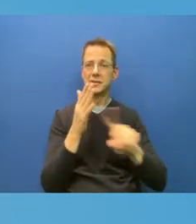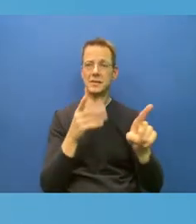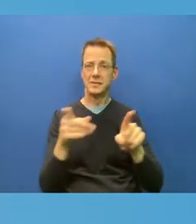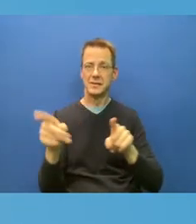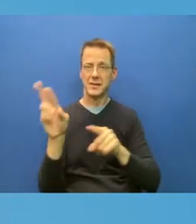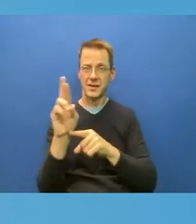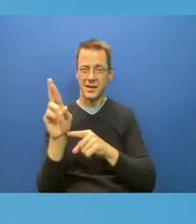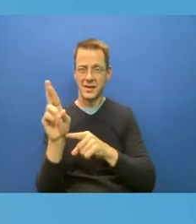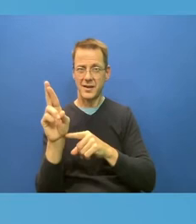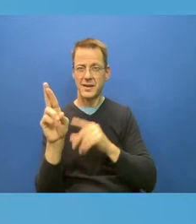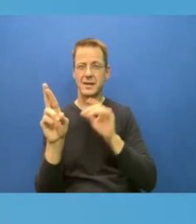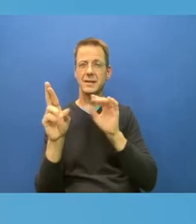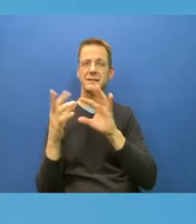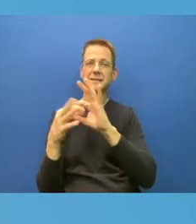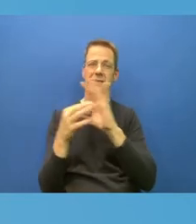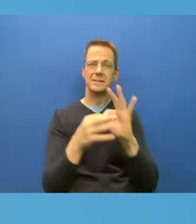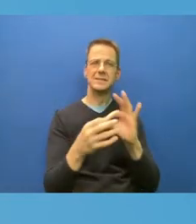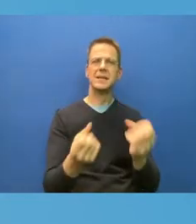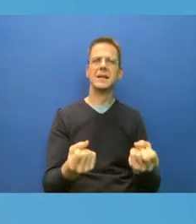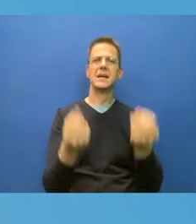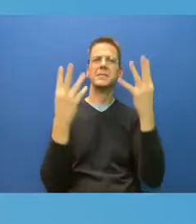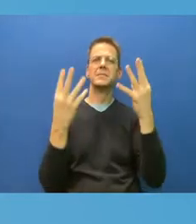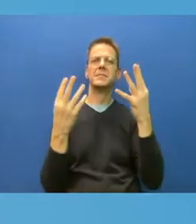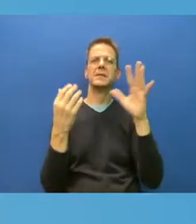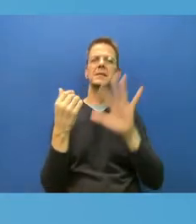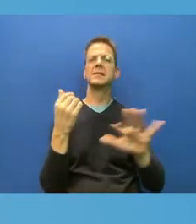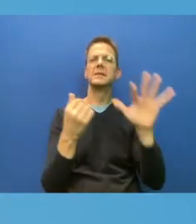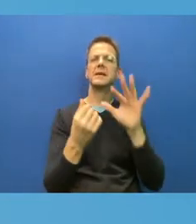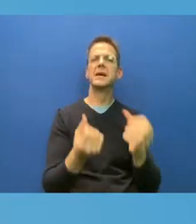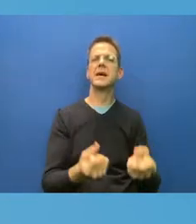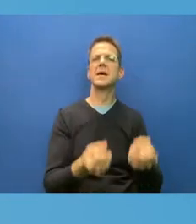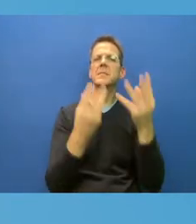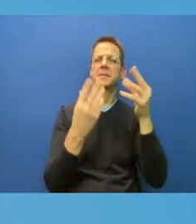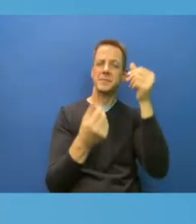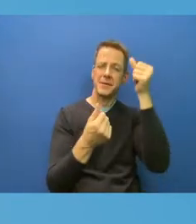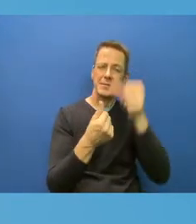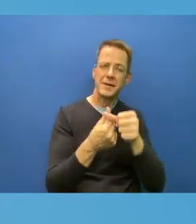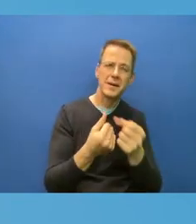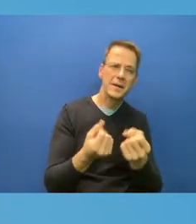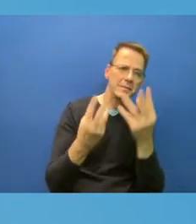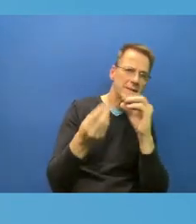this is lagged. So what you see today is going to hit the hospital in three weeks.